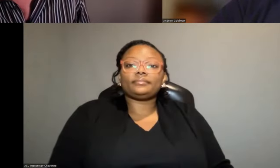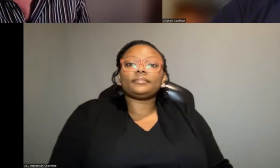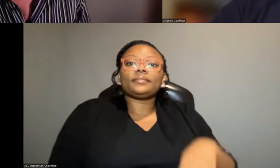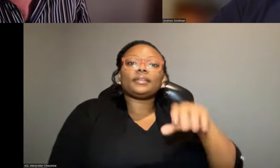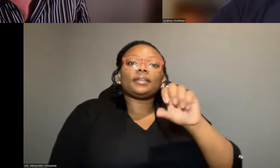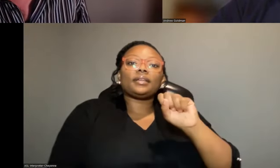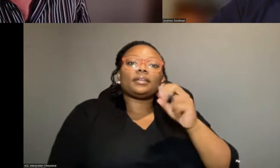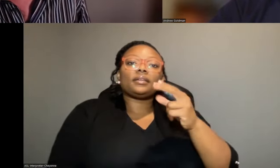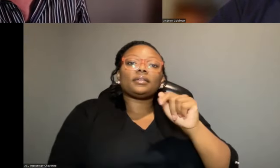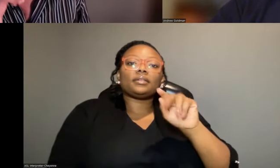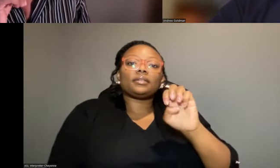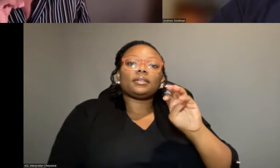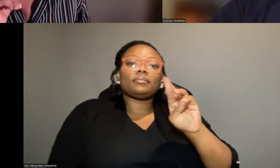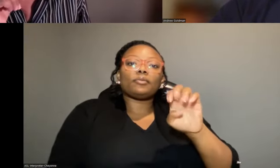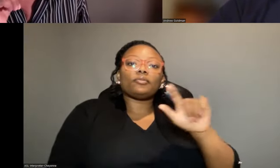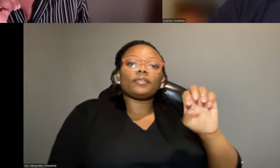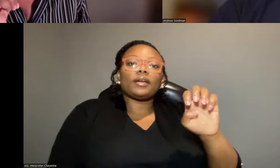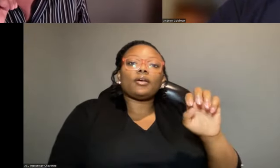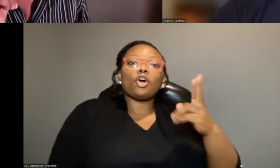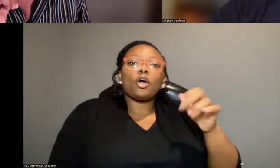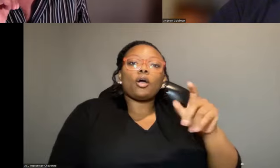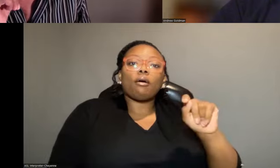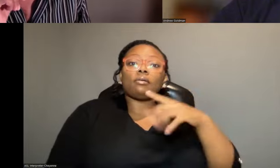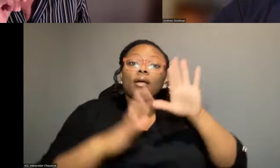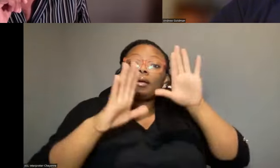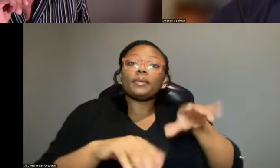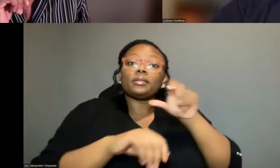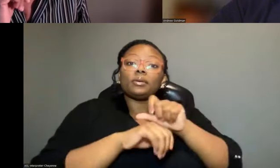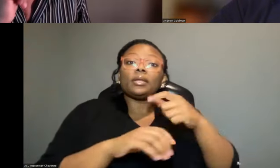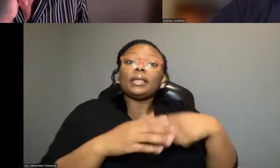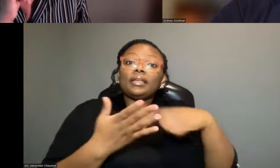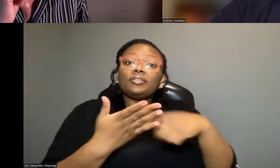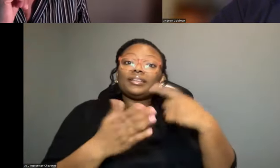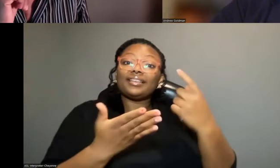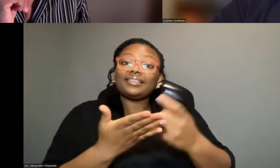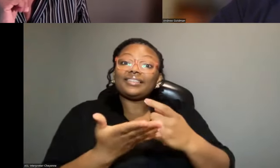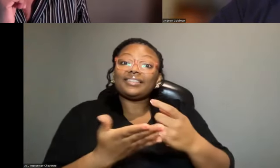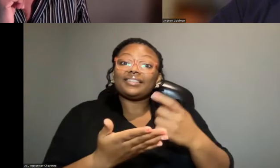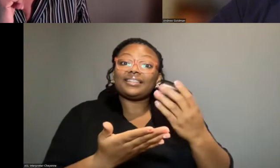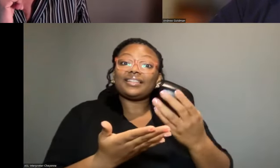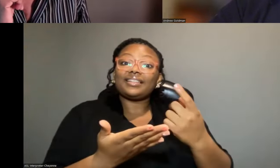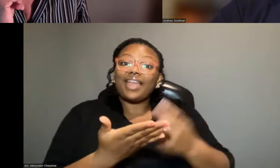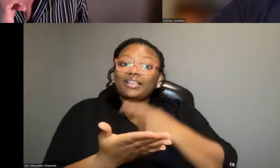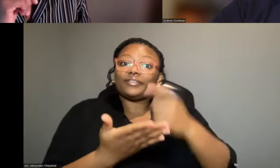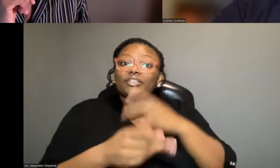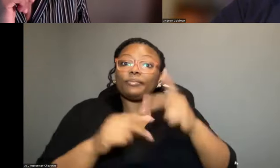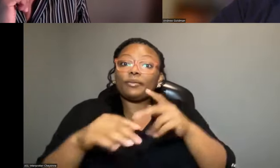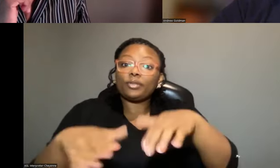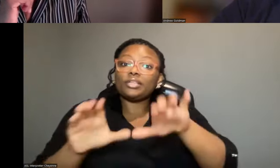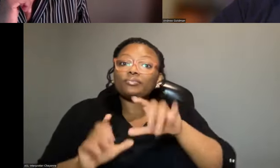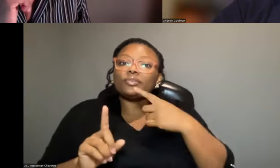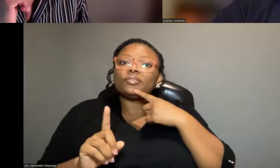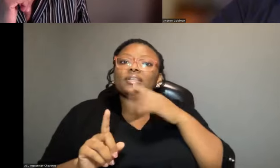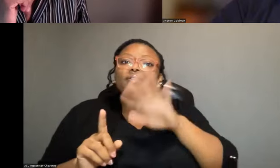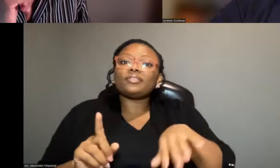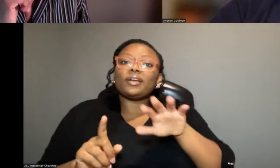Morell-Hart says, amazing work. Thank you. Can you speak a bit to the excavation of individuals in the cemetery? She recalls, you said there were